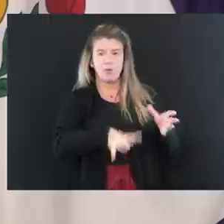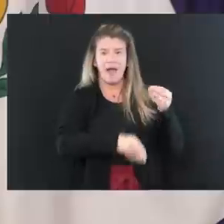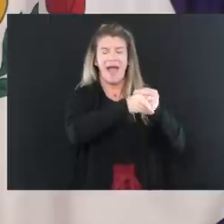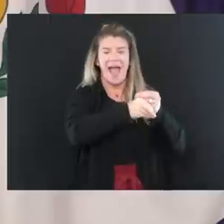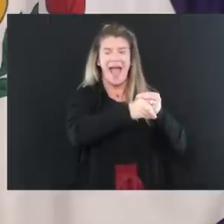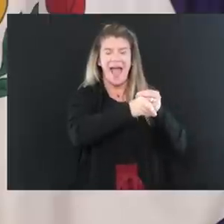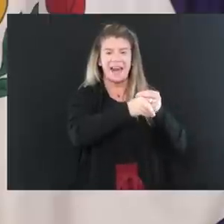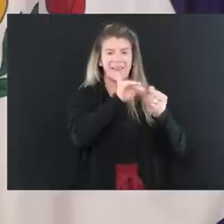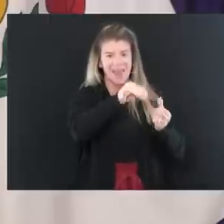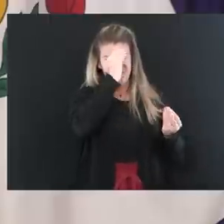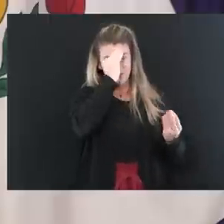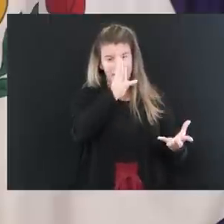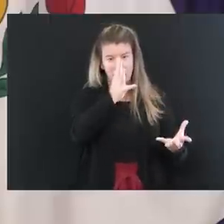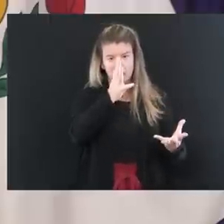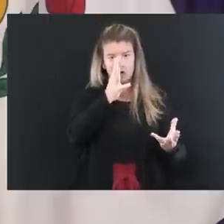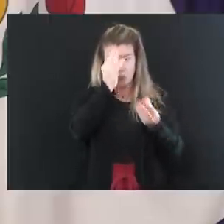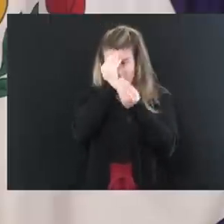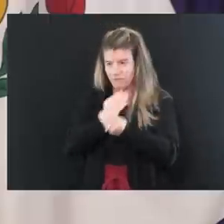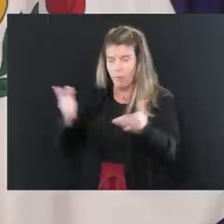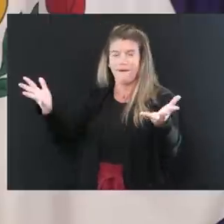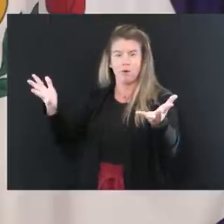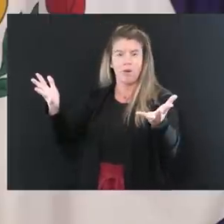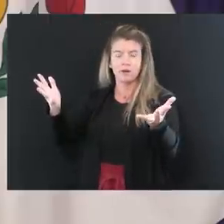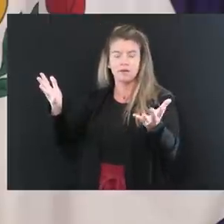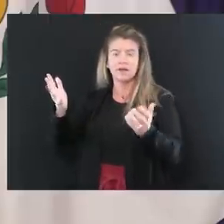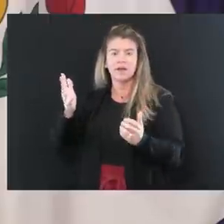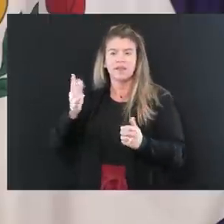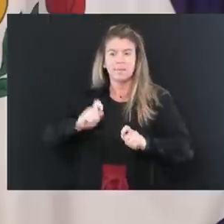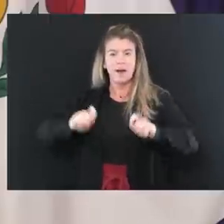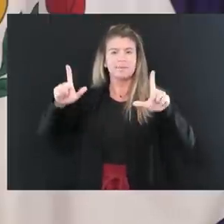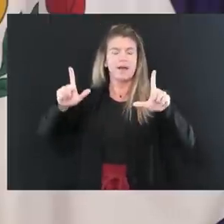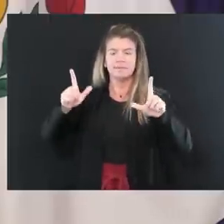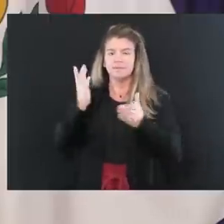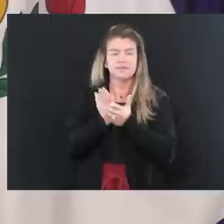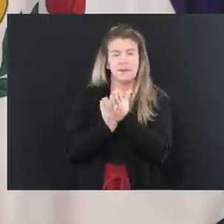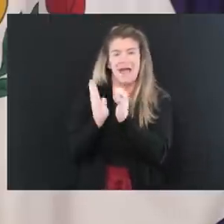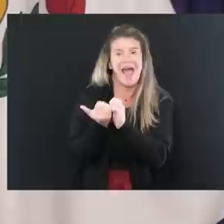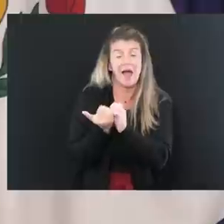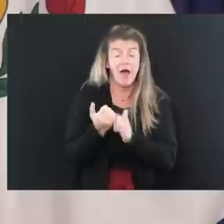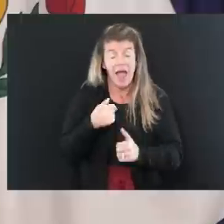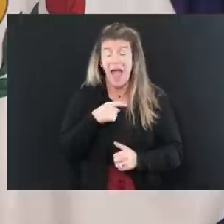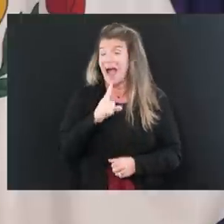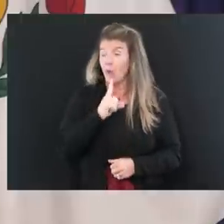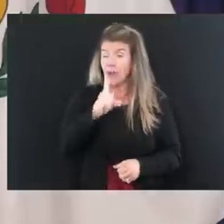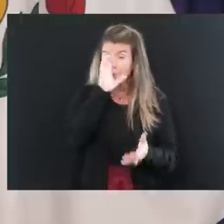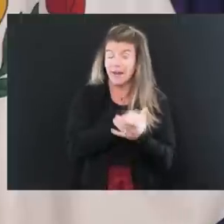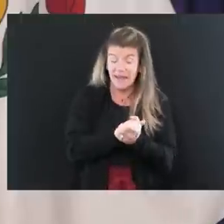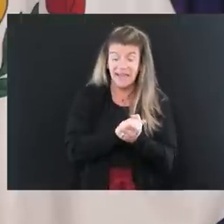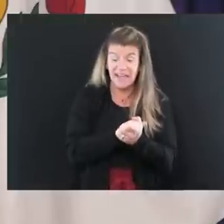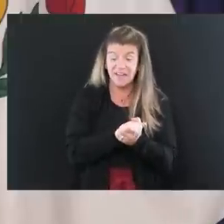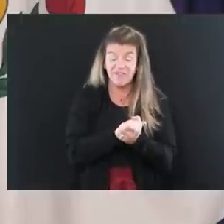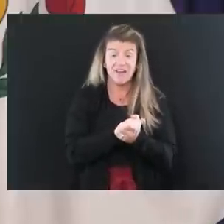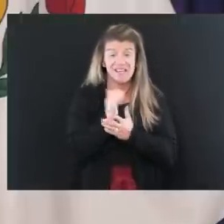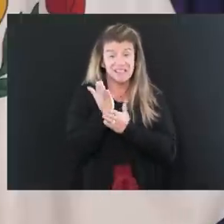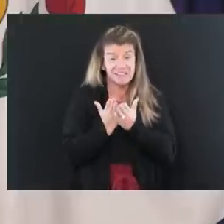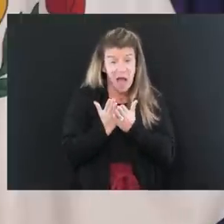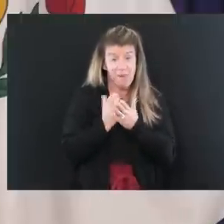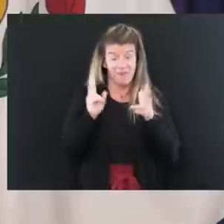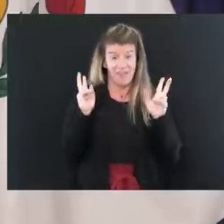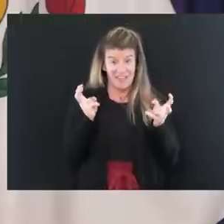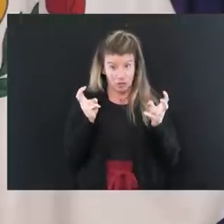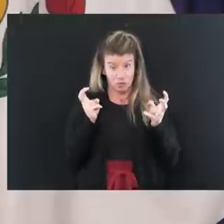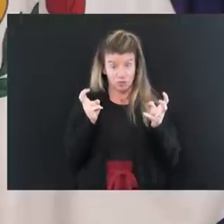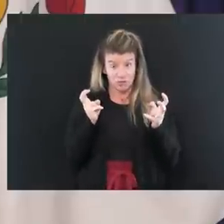in a way that comes out to everyone. I really do believe that some of the hang up is just this,